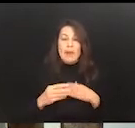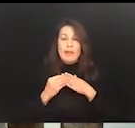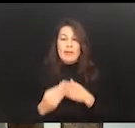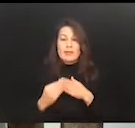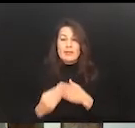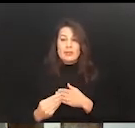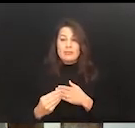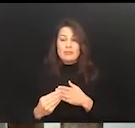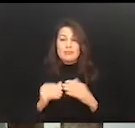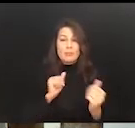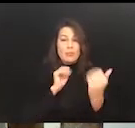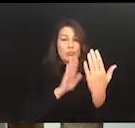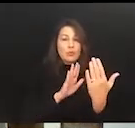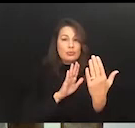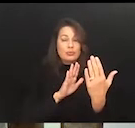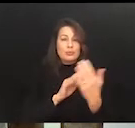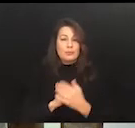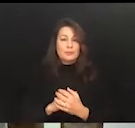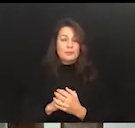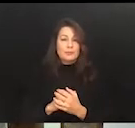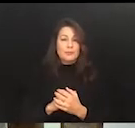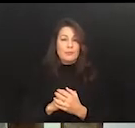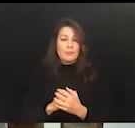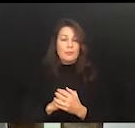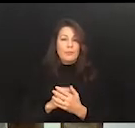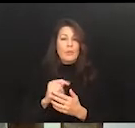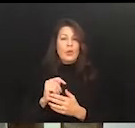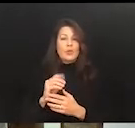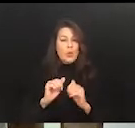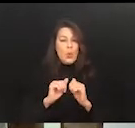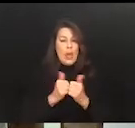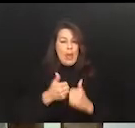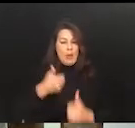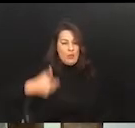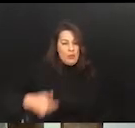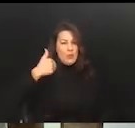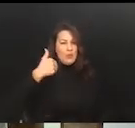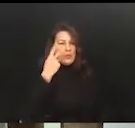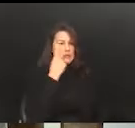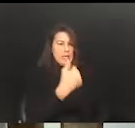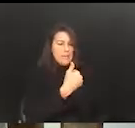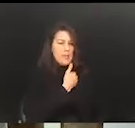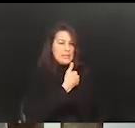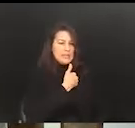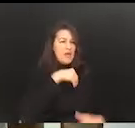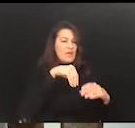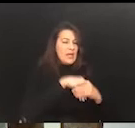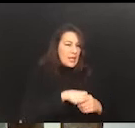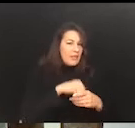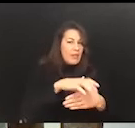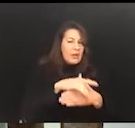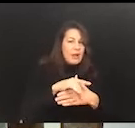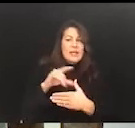approach to how they envision themselves within the context of corporate life,